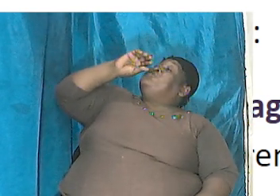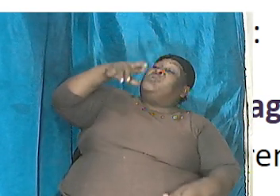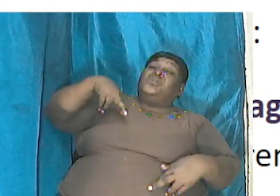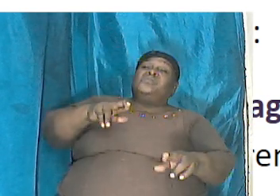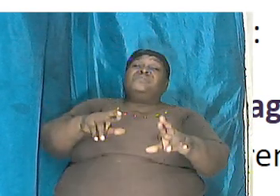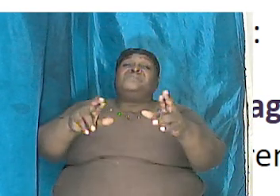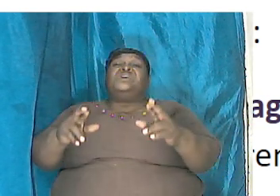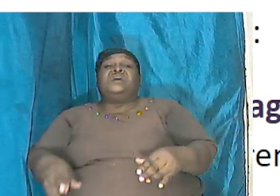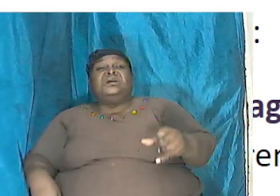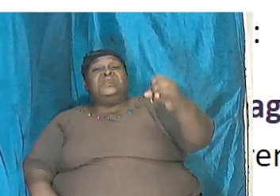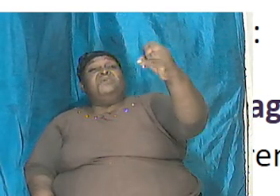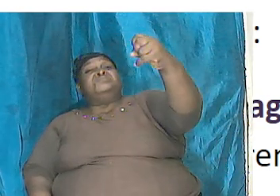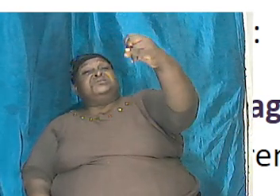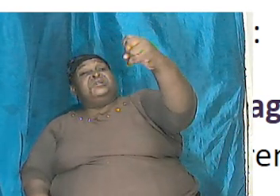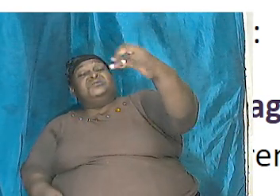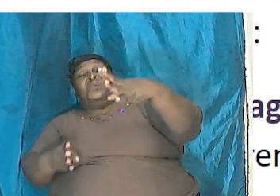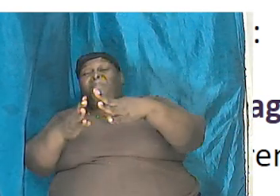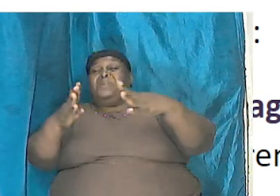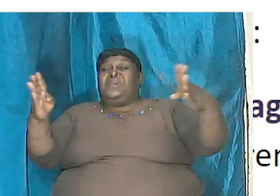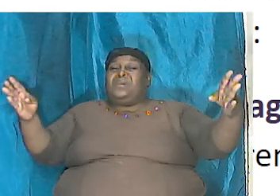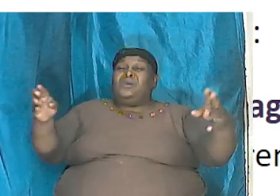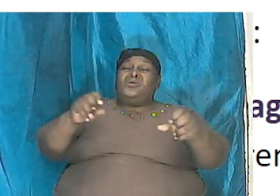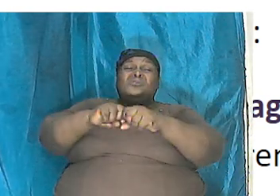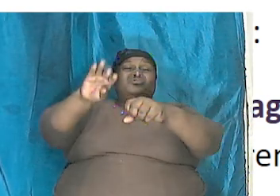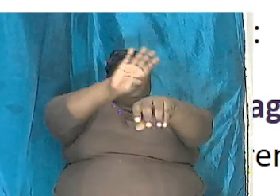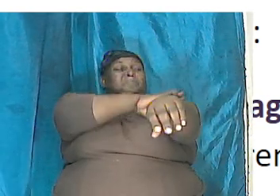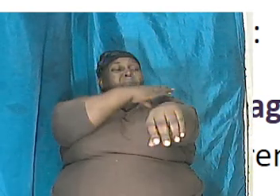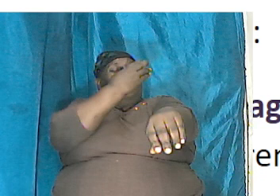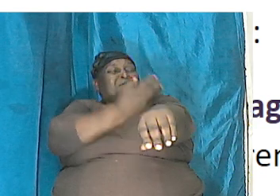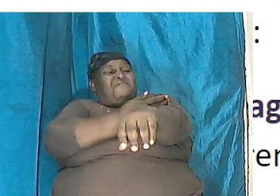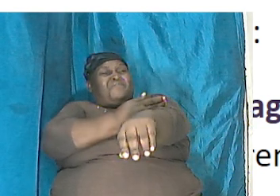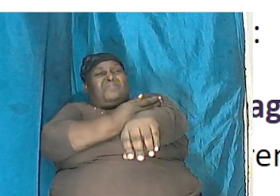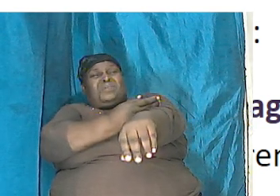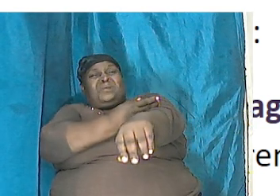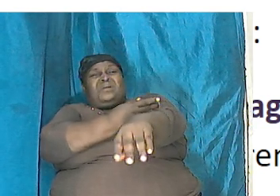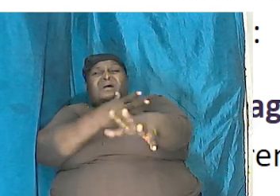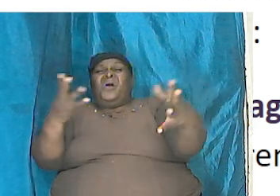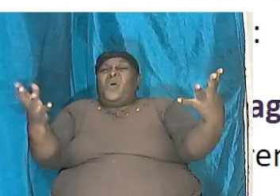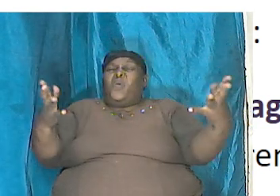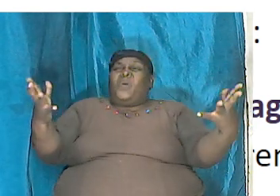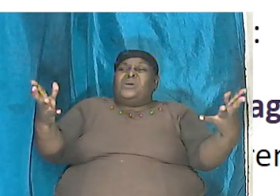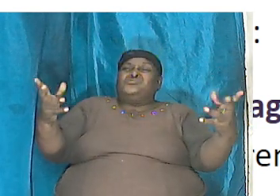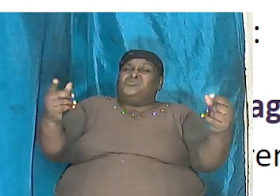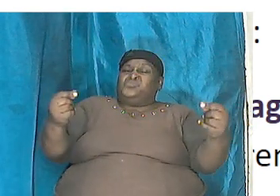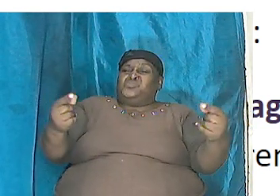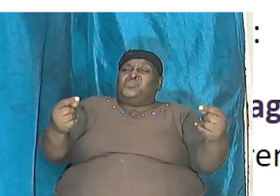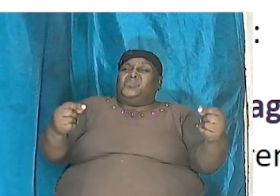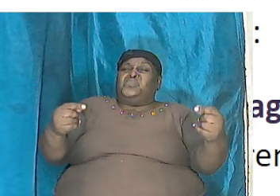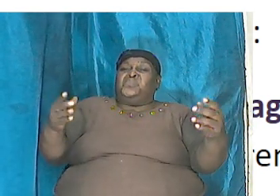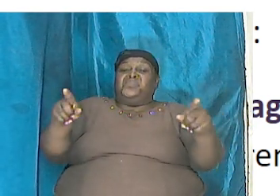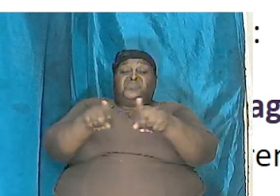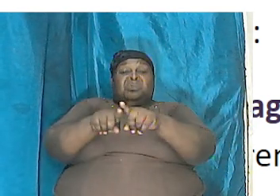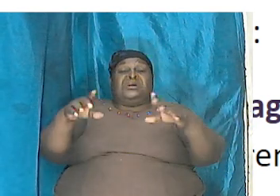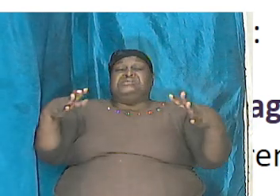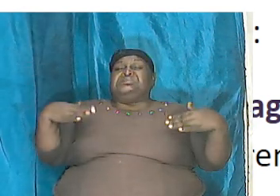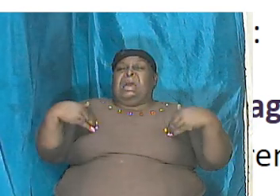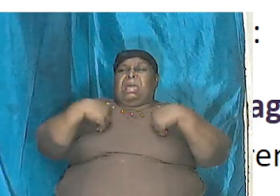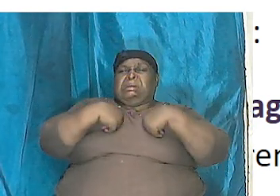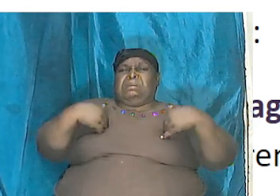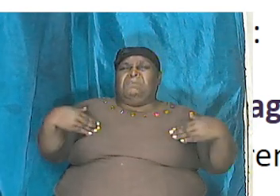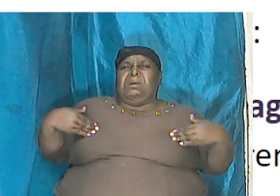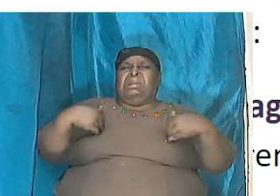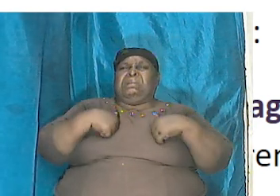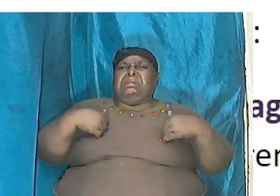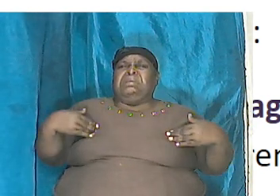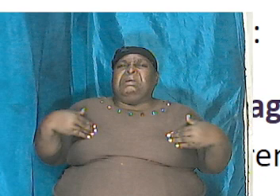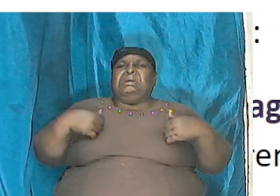massive and they are so powerful in terms of what they do as animals and